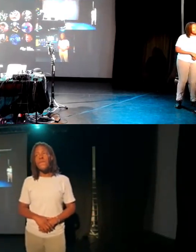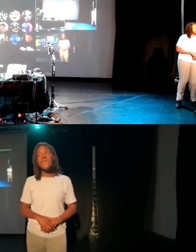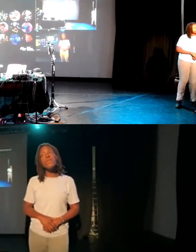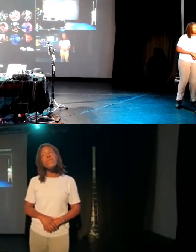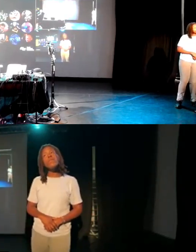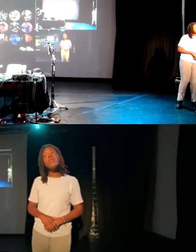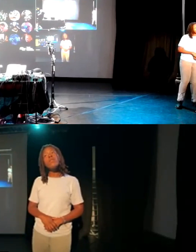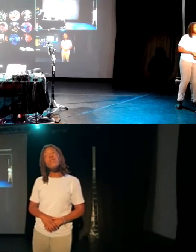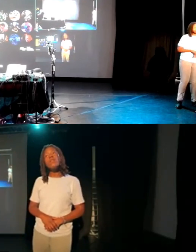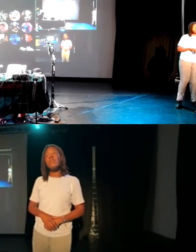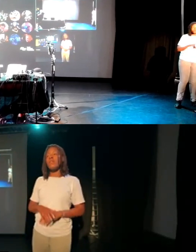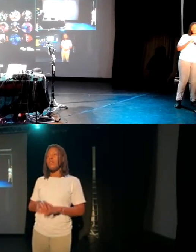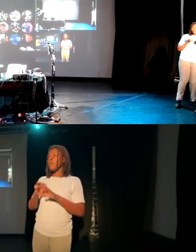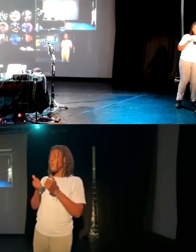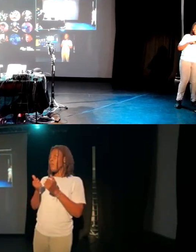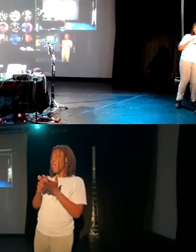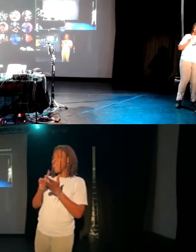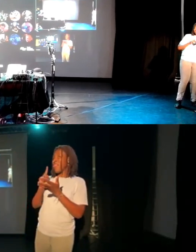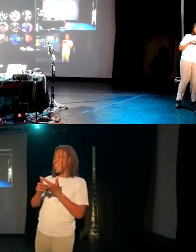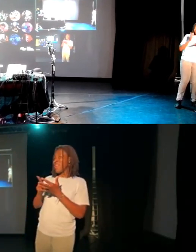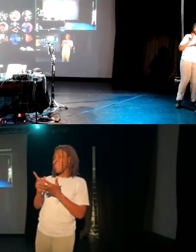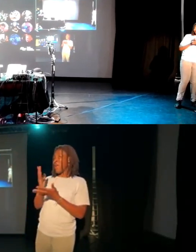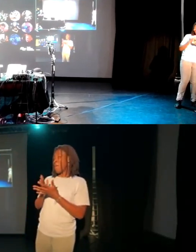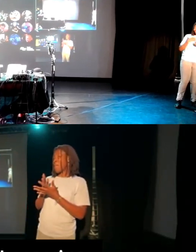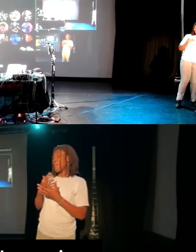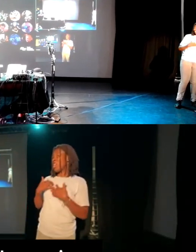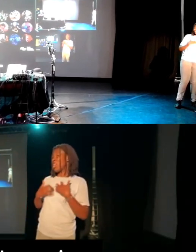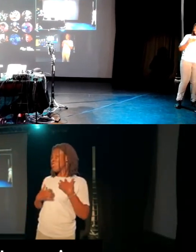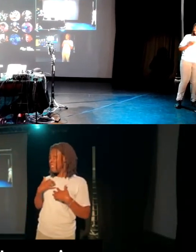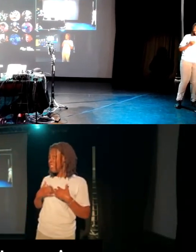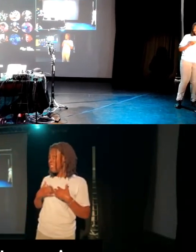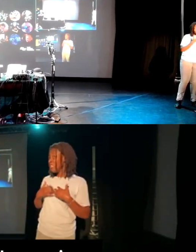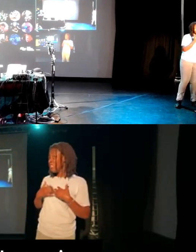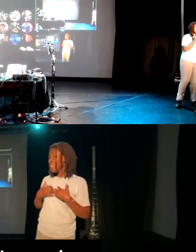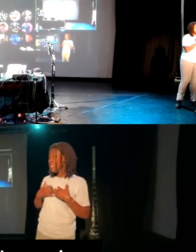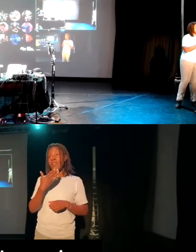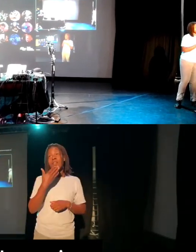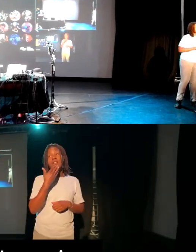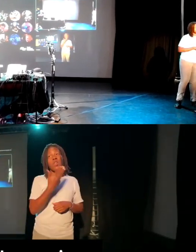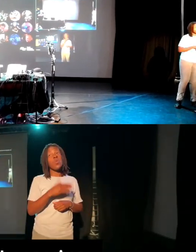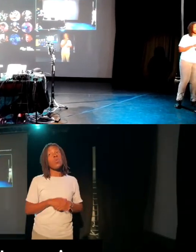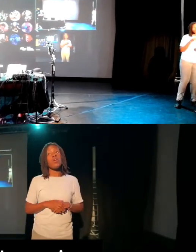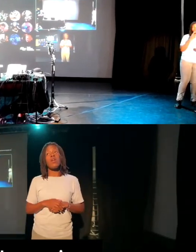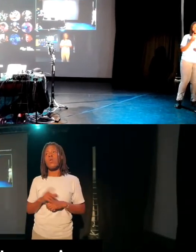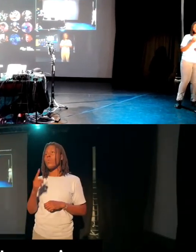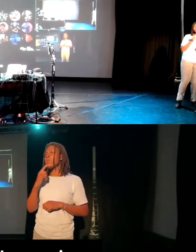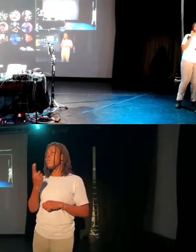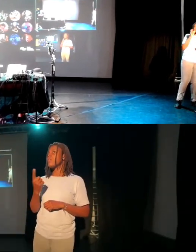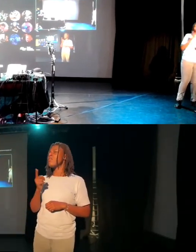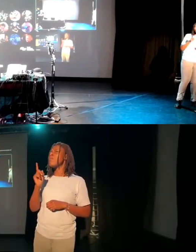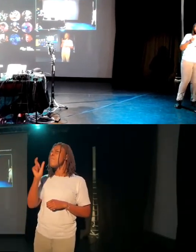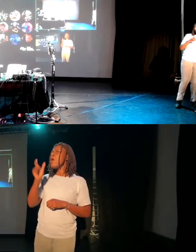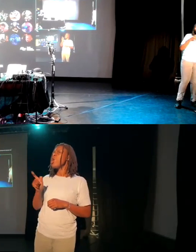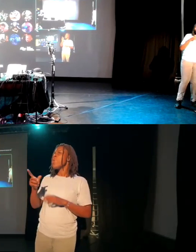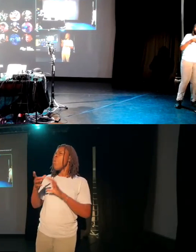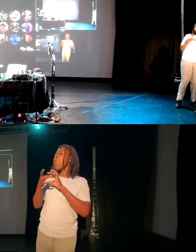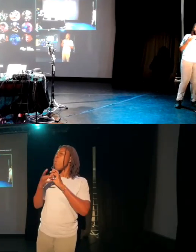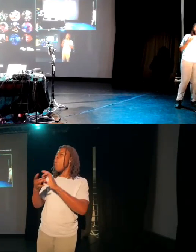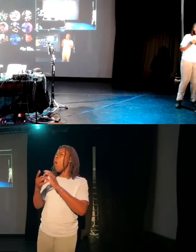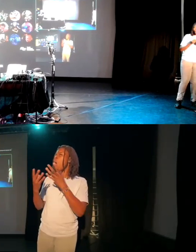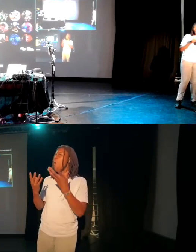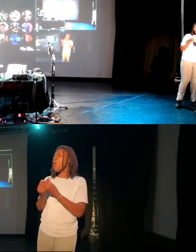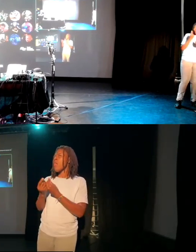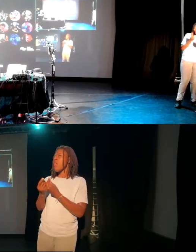Hello, Lee. That was really interesting. Hi. Thank you. You mentioned that the person that you're working with, when they're